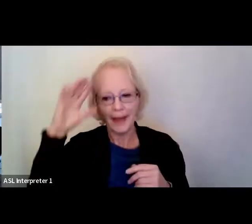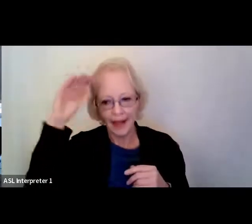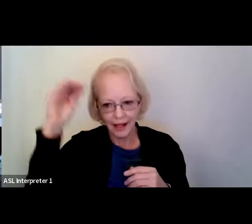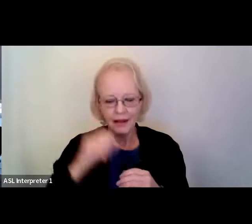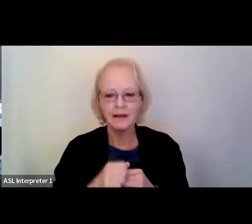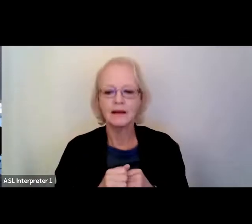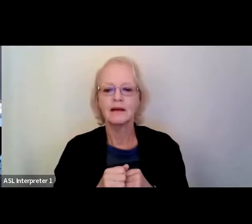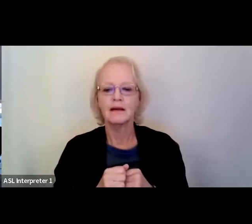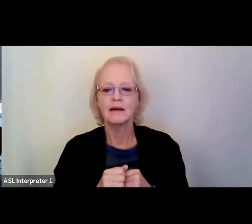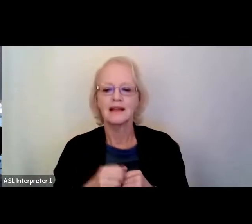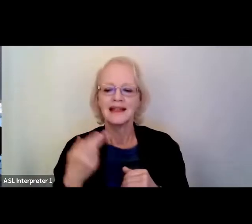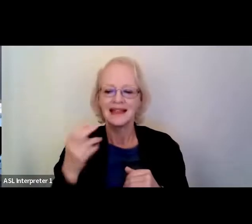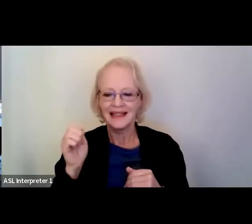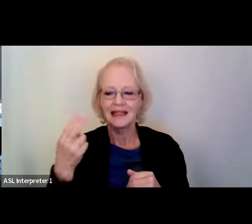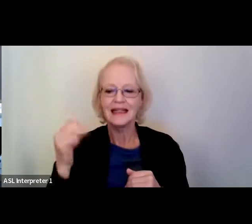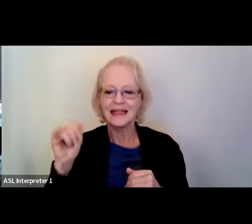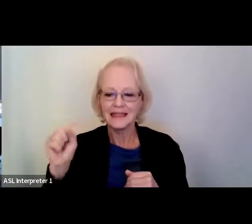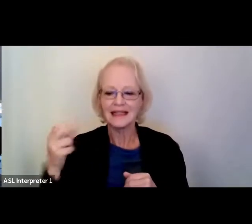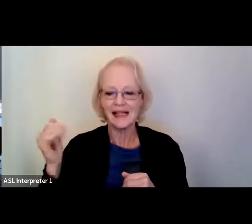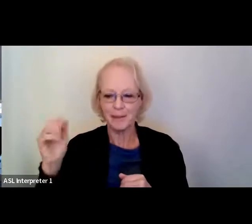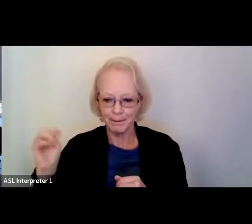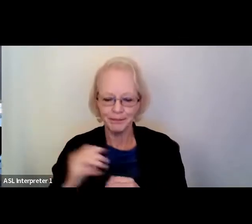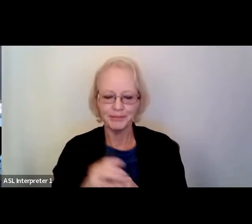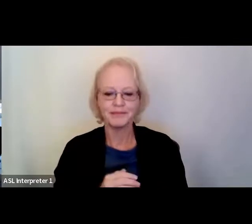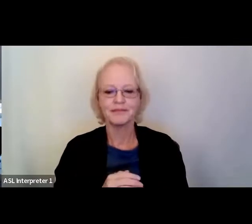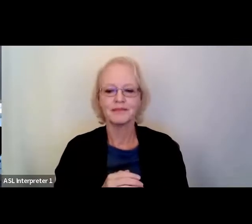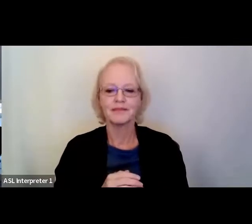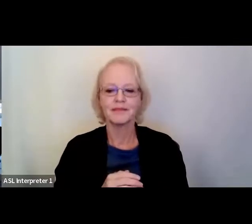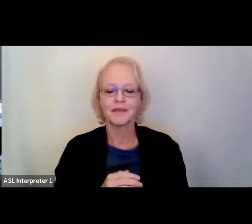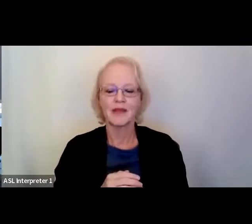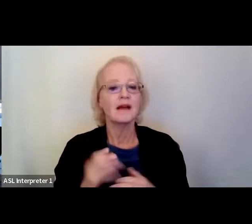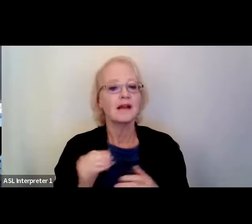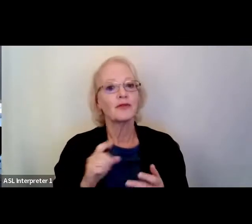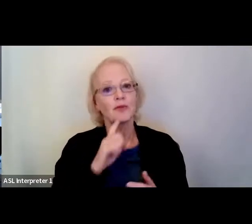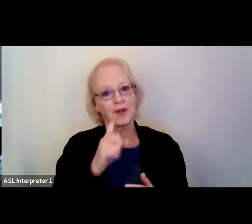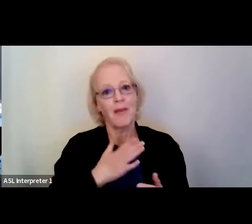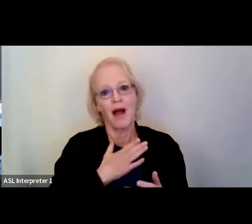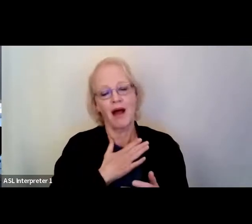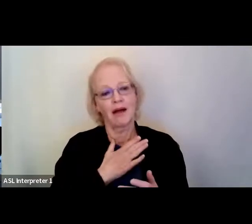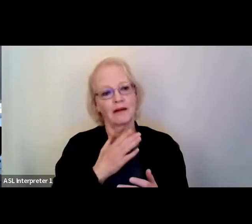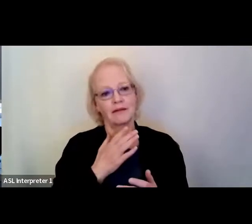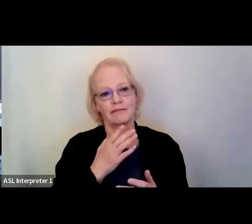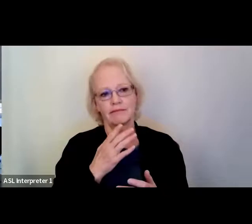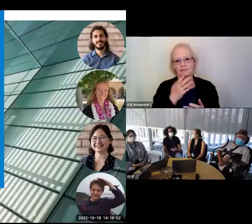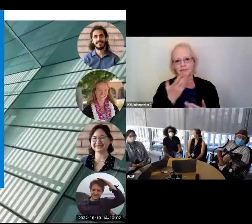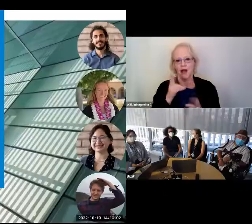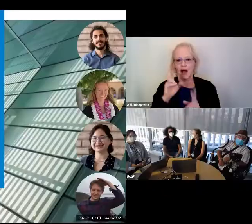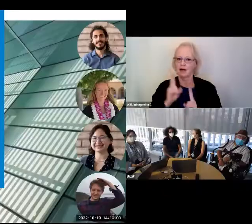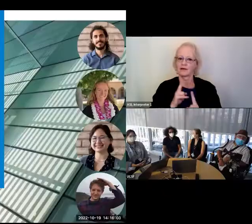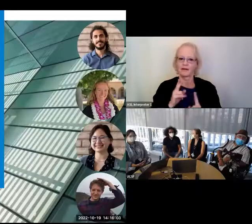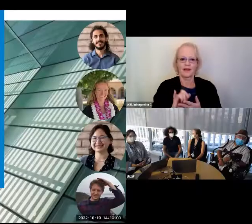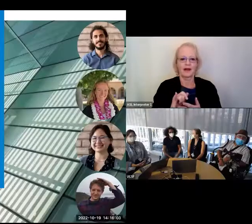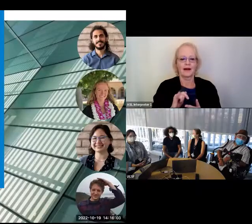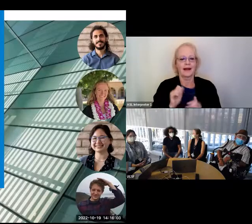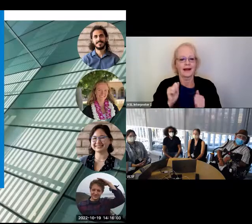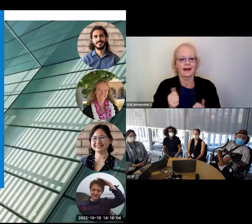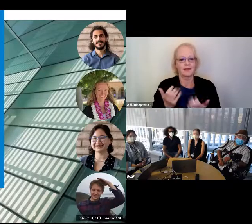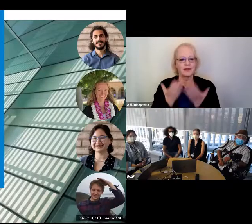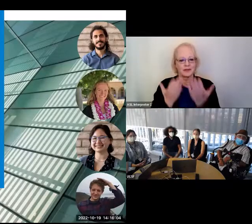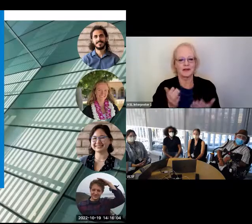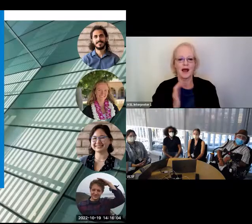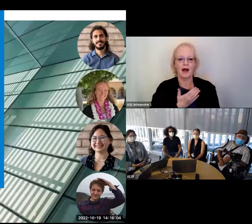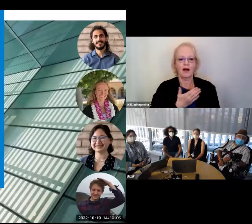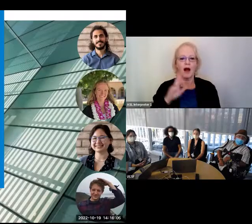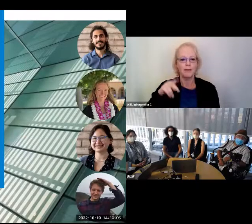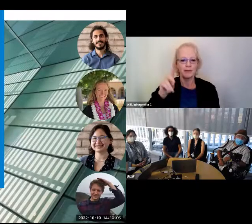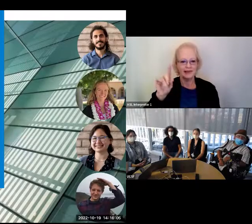30s. So it's nice to really, it's a great honor to be able to present our updates and to